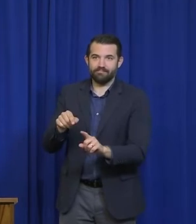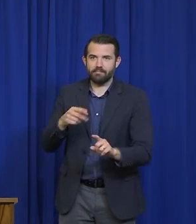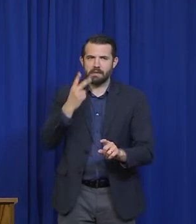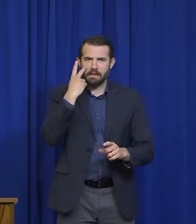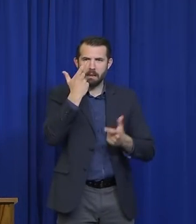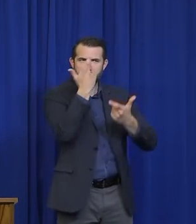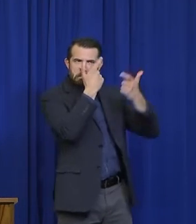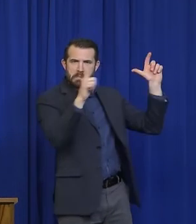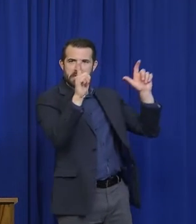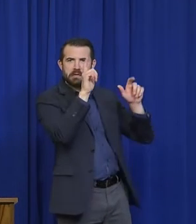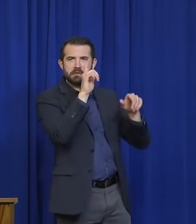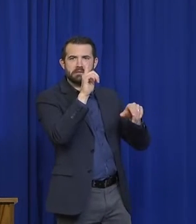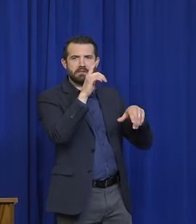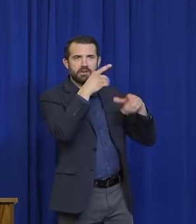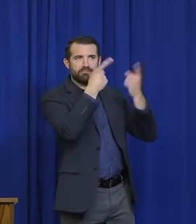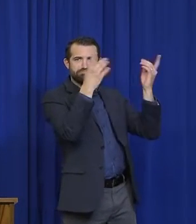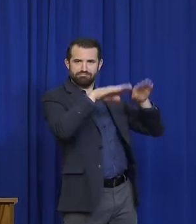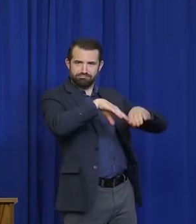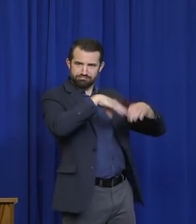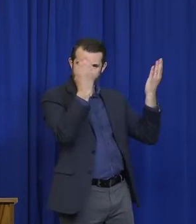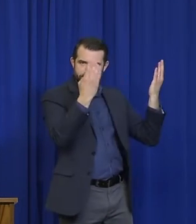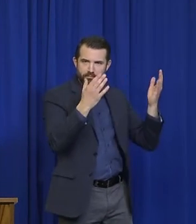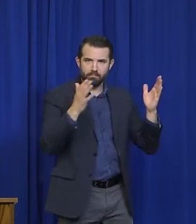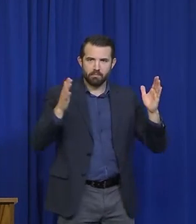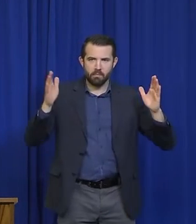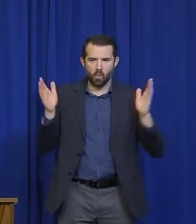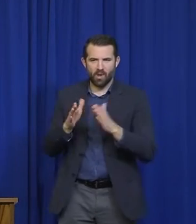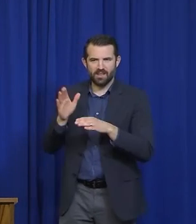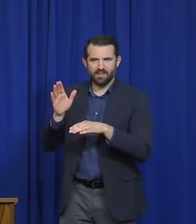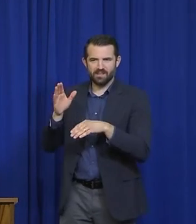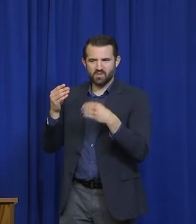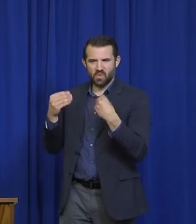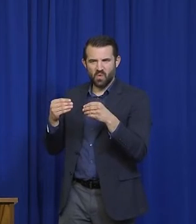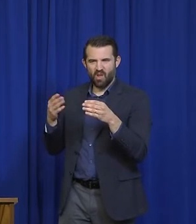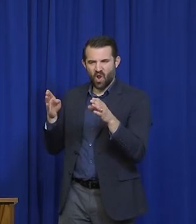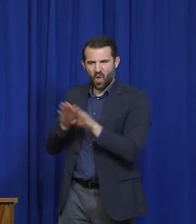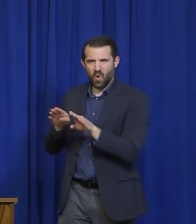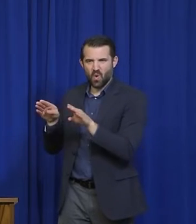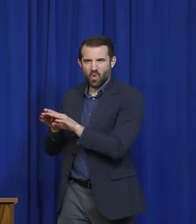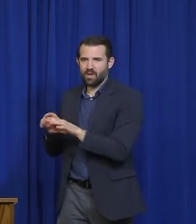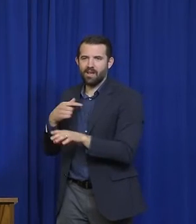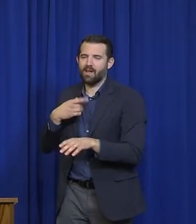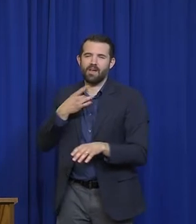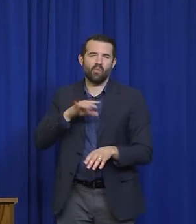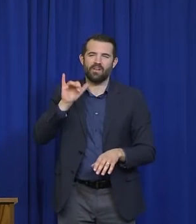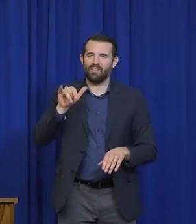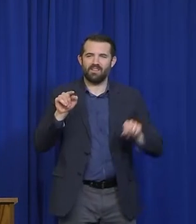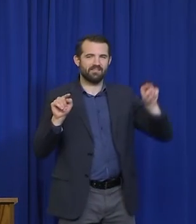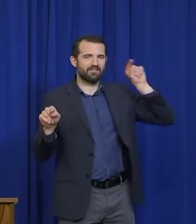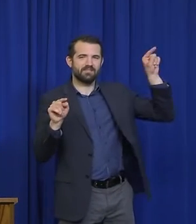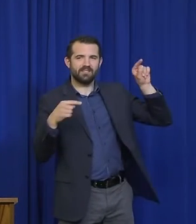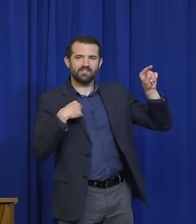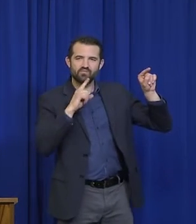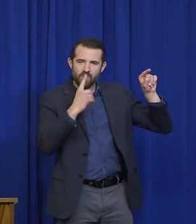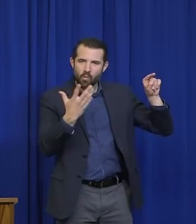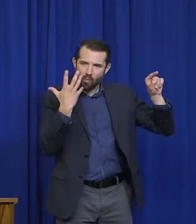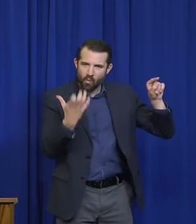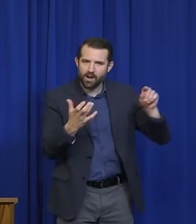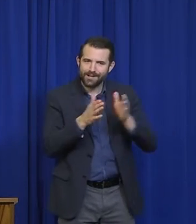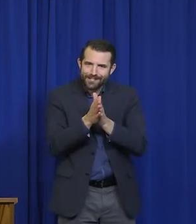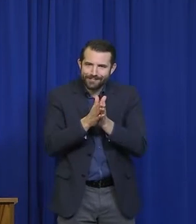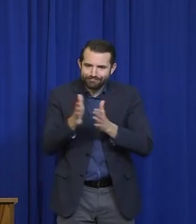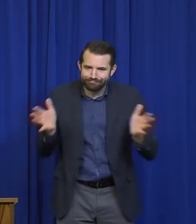small ones not. I would love to see small businesses reopen. That isn't the primary issue in